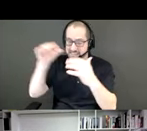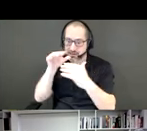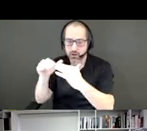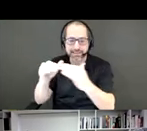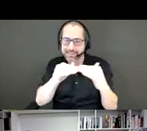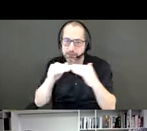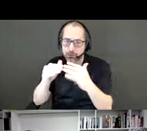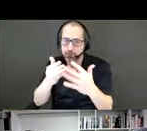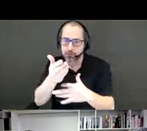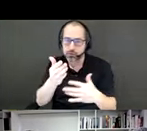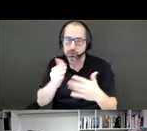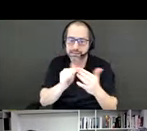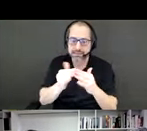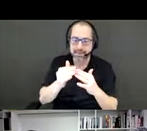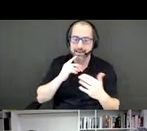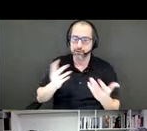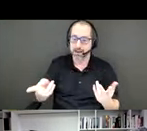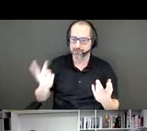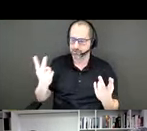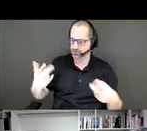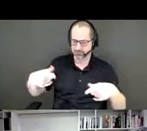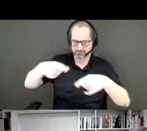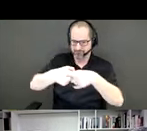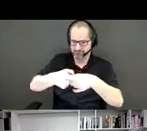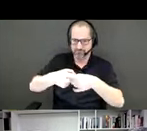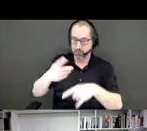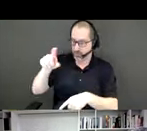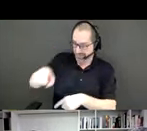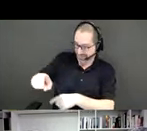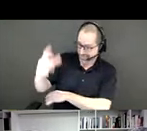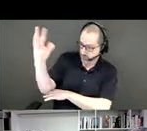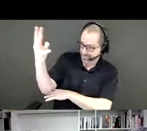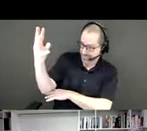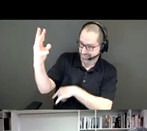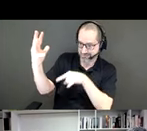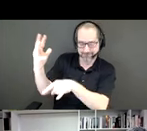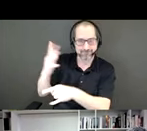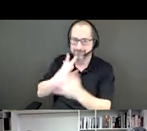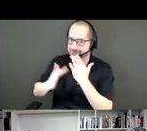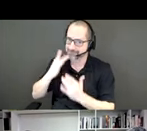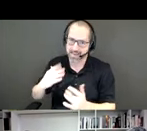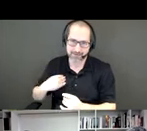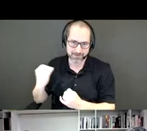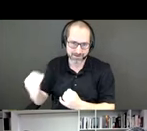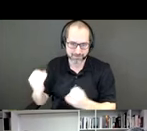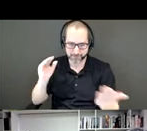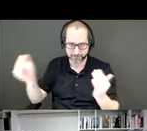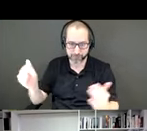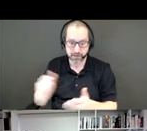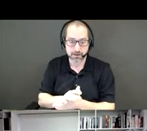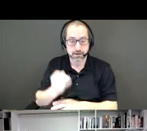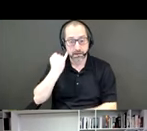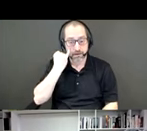directly overlap. So where we need trees the most, they are the least. So what if the Gardner did something